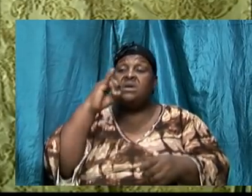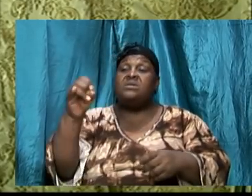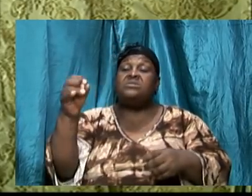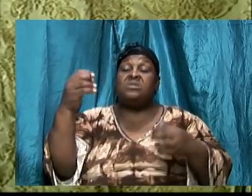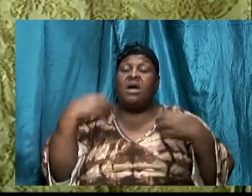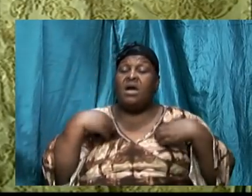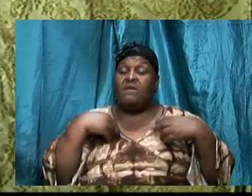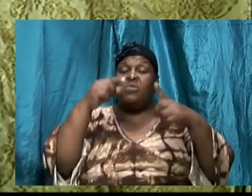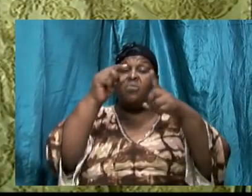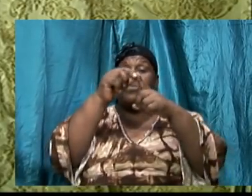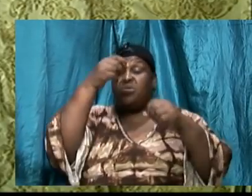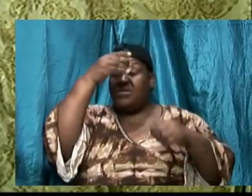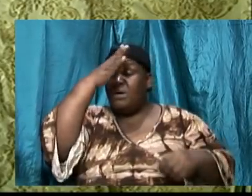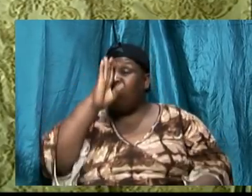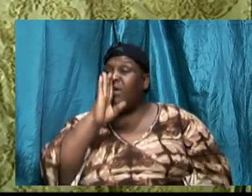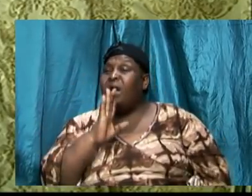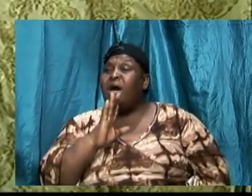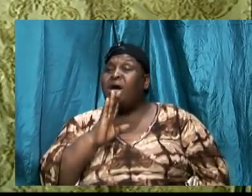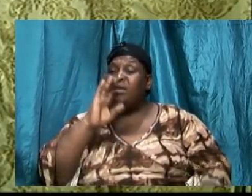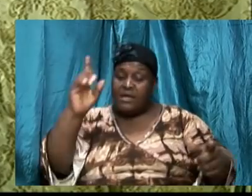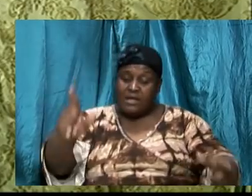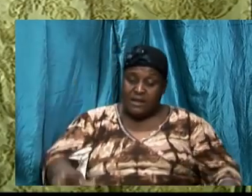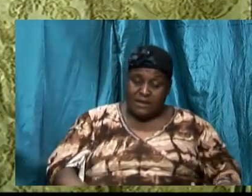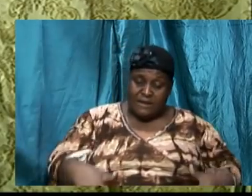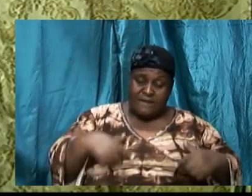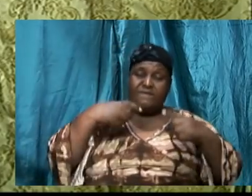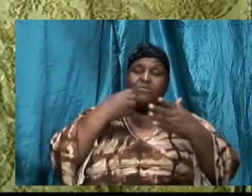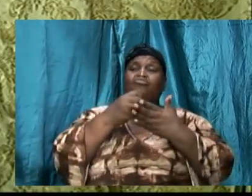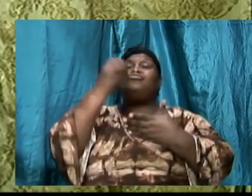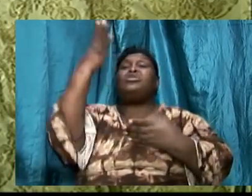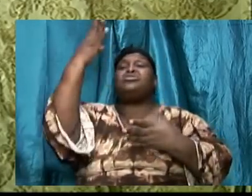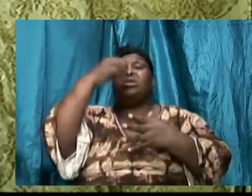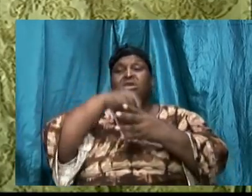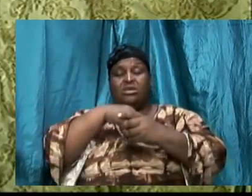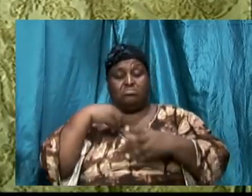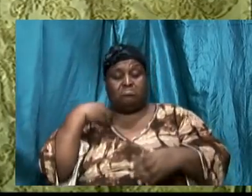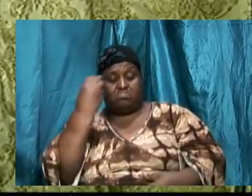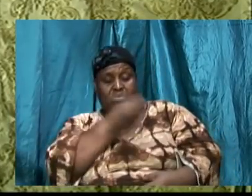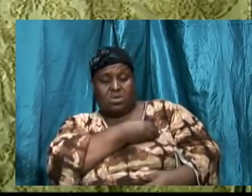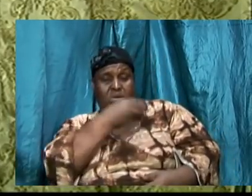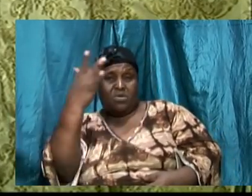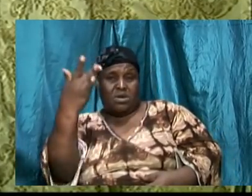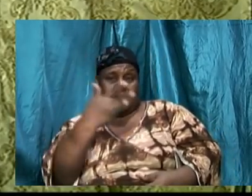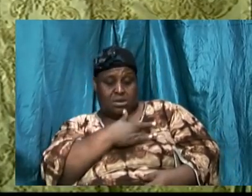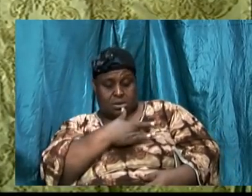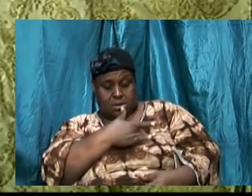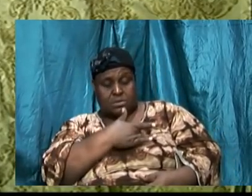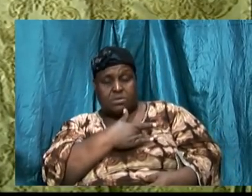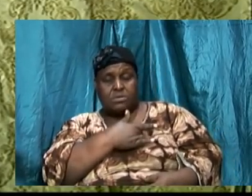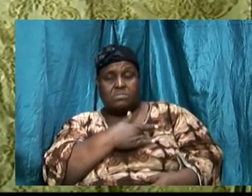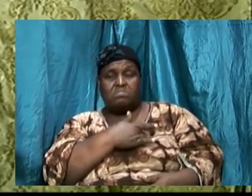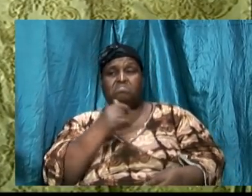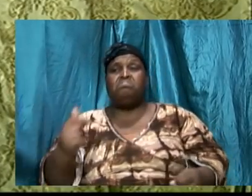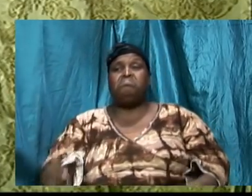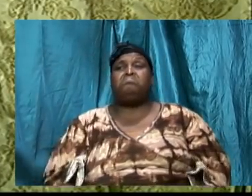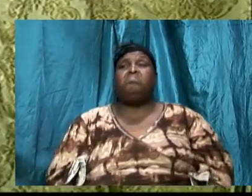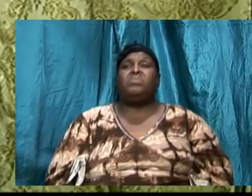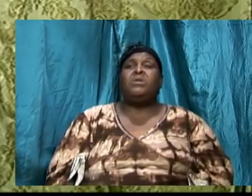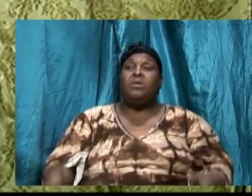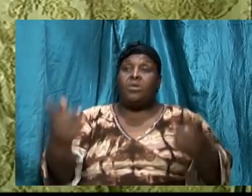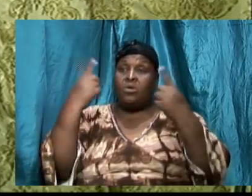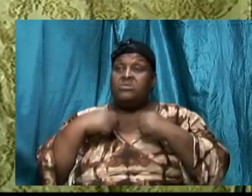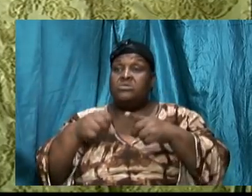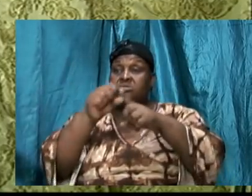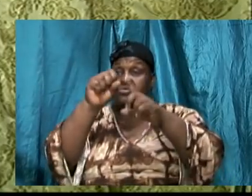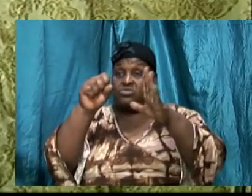words of God dwelling richly in our hearts and we're coming to those scriptures that will show